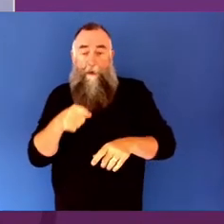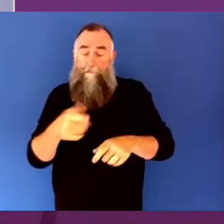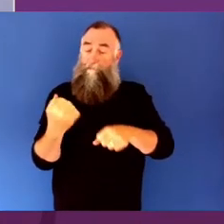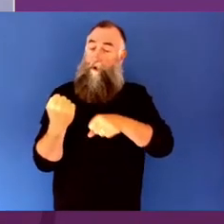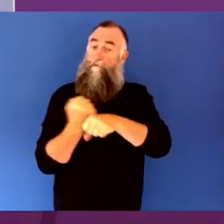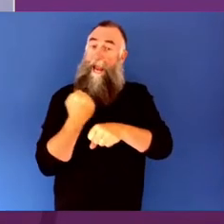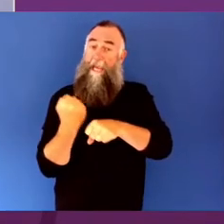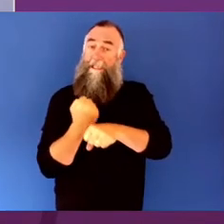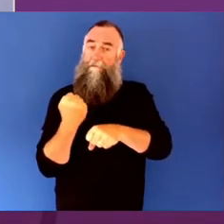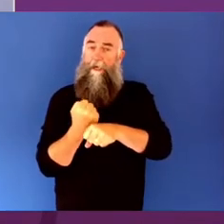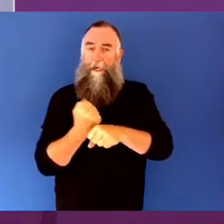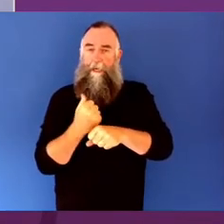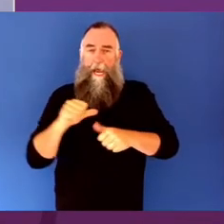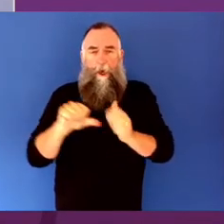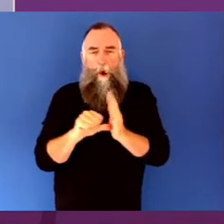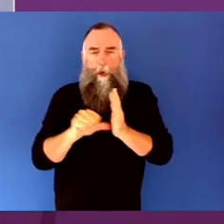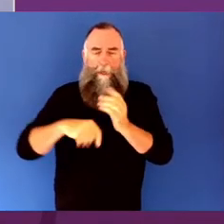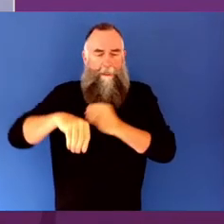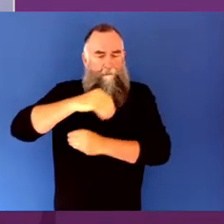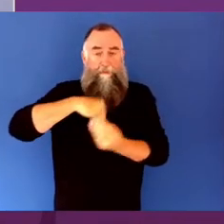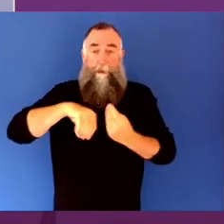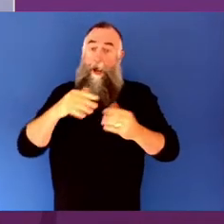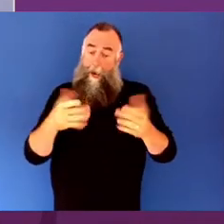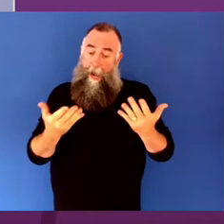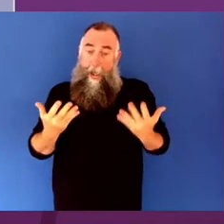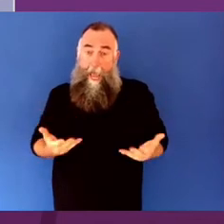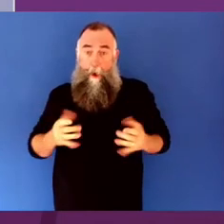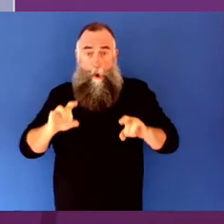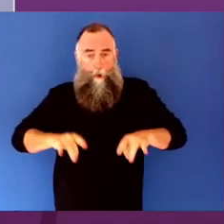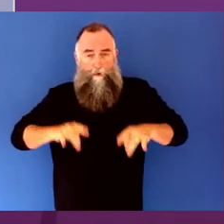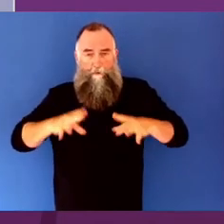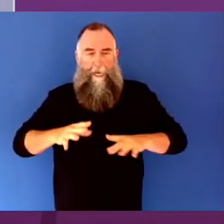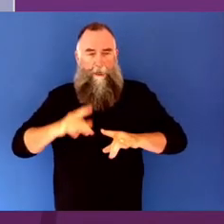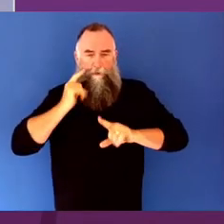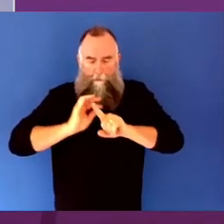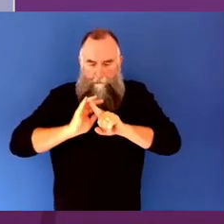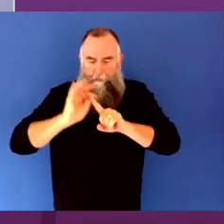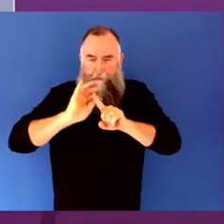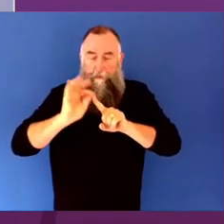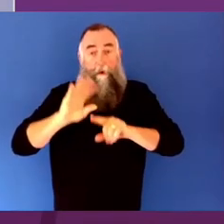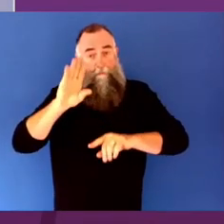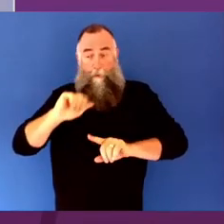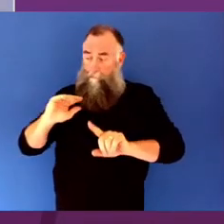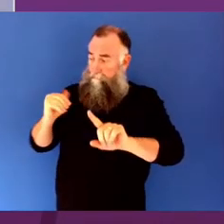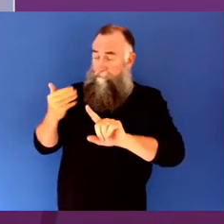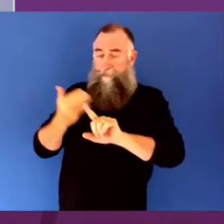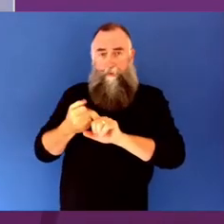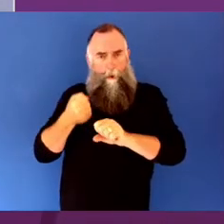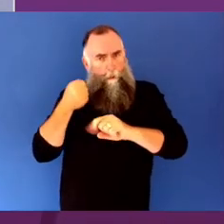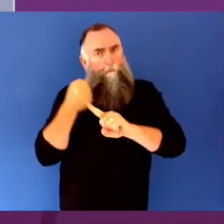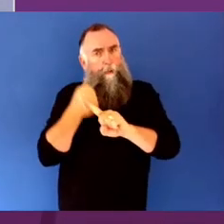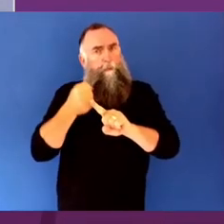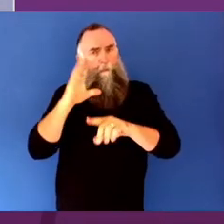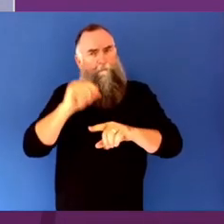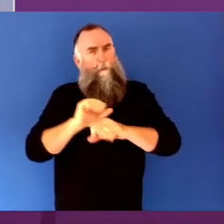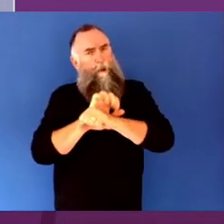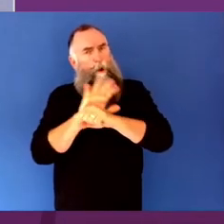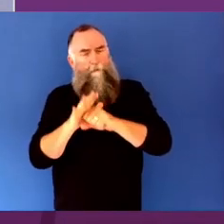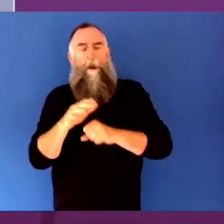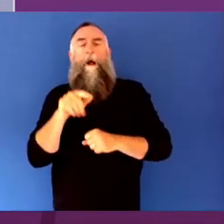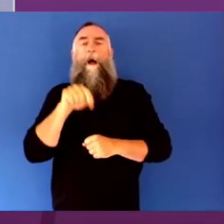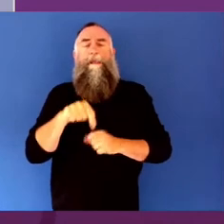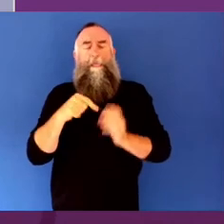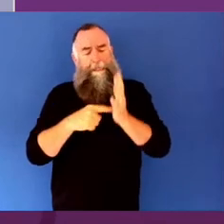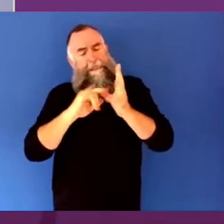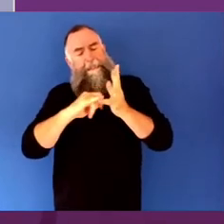from the effects of COVID-19. The task force is comprised of 12 distinguished members with diverse